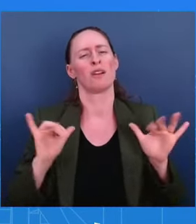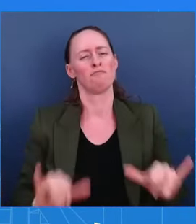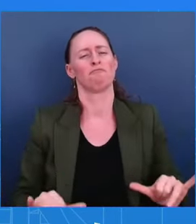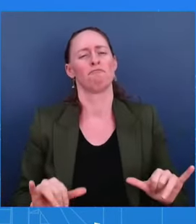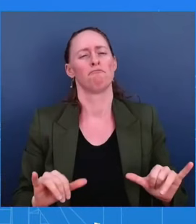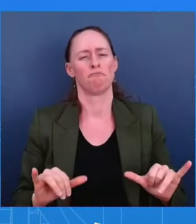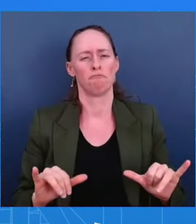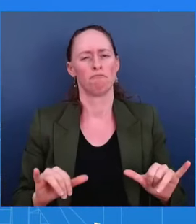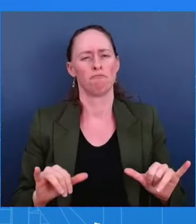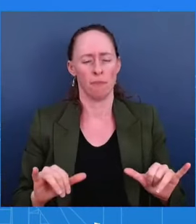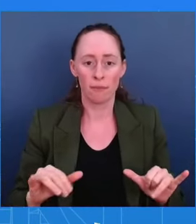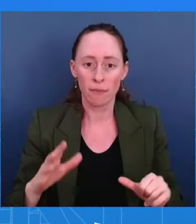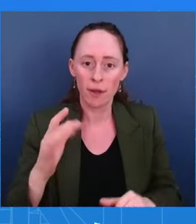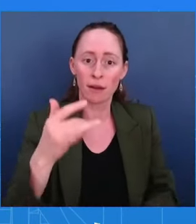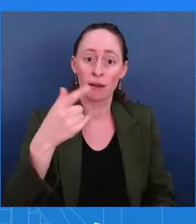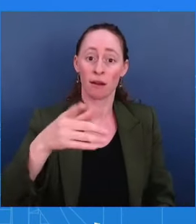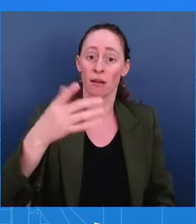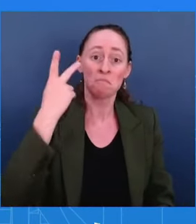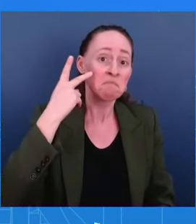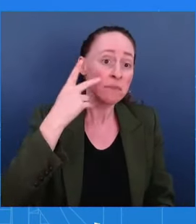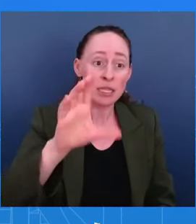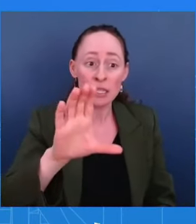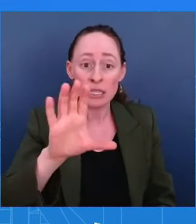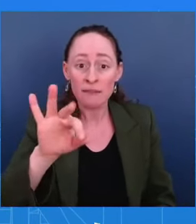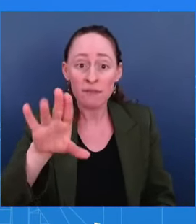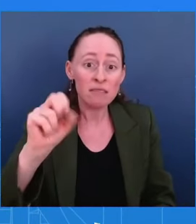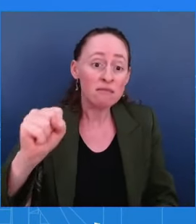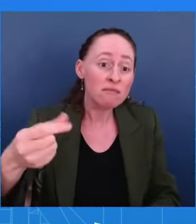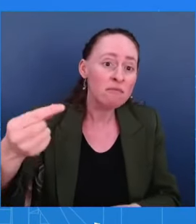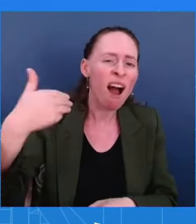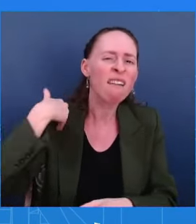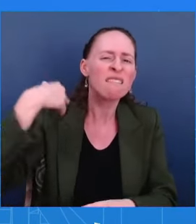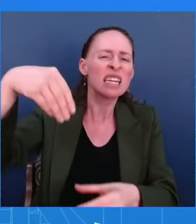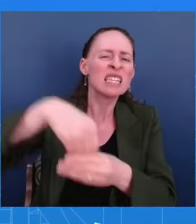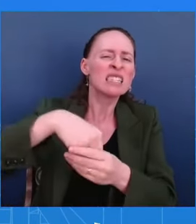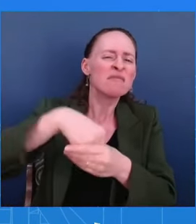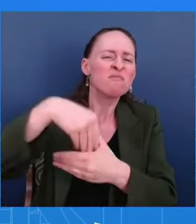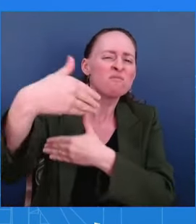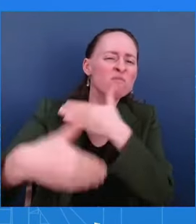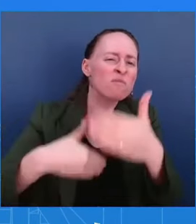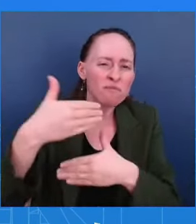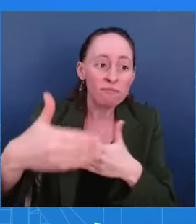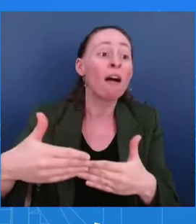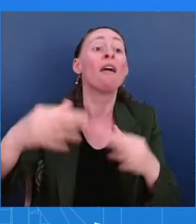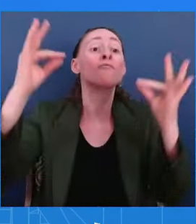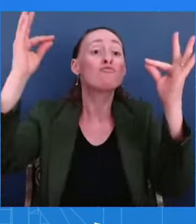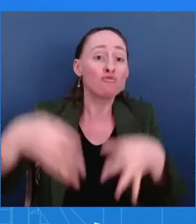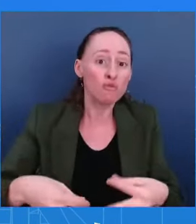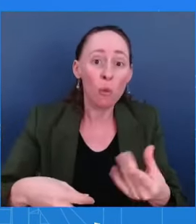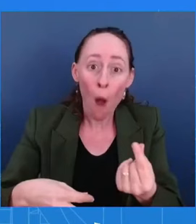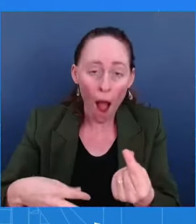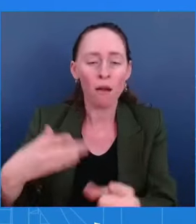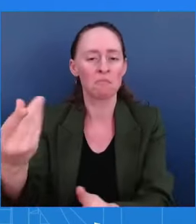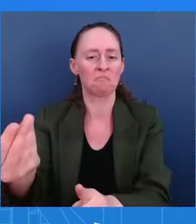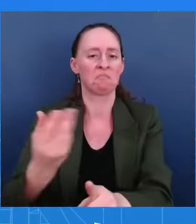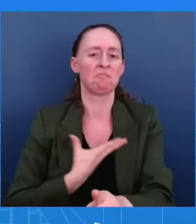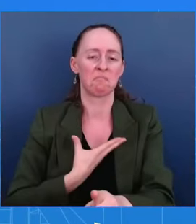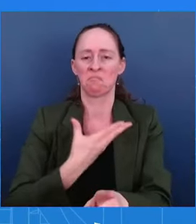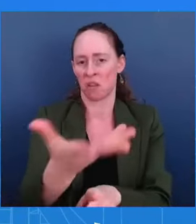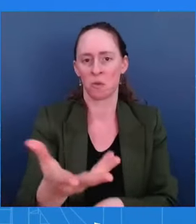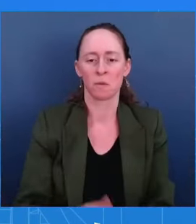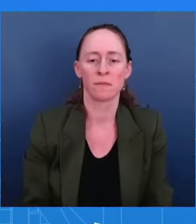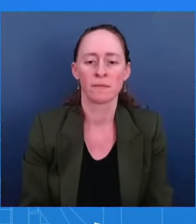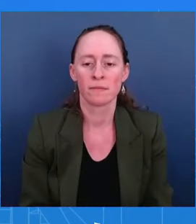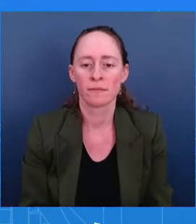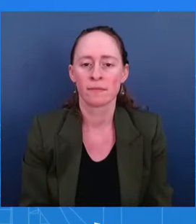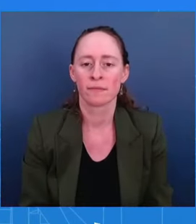they're going through their process. They'll make a recommendation. We just don't have anything to share. Thank you, Karine. The President's son, Hunter,